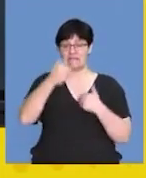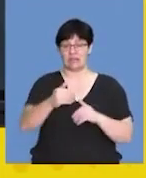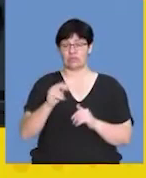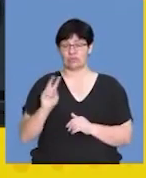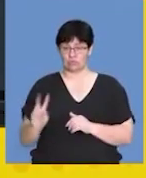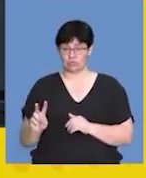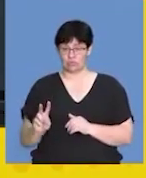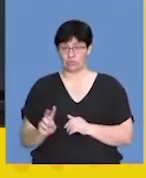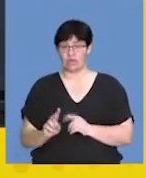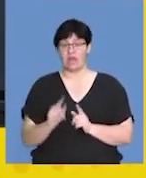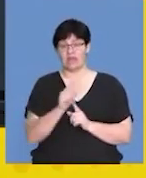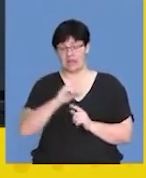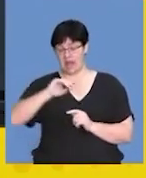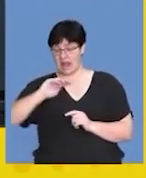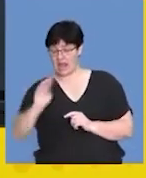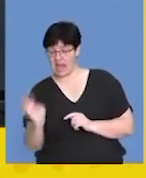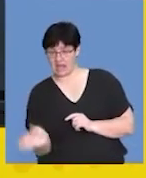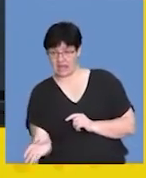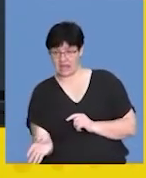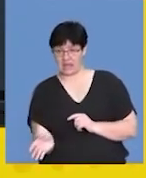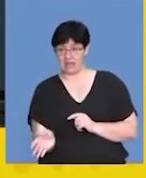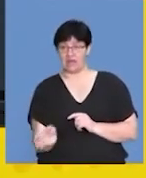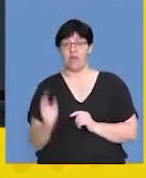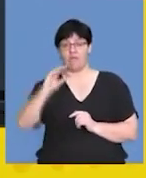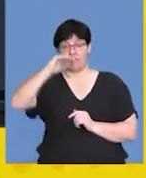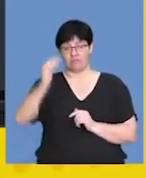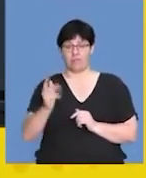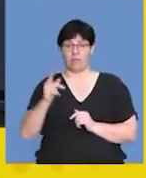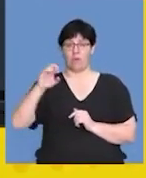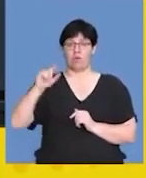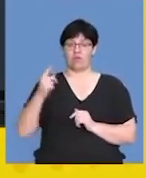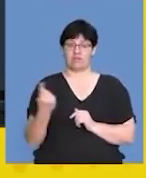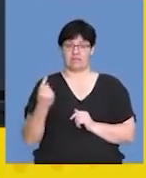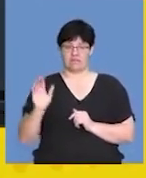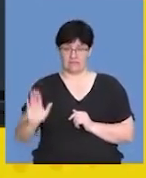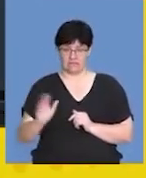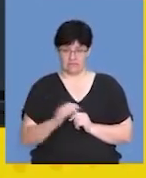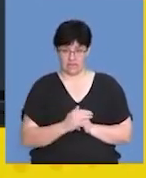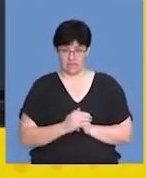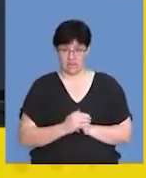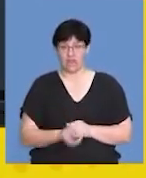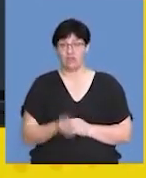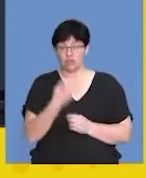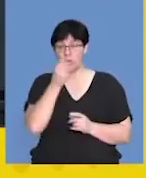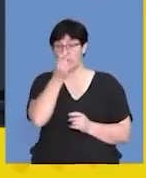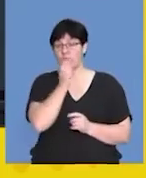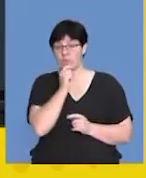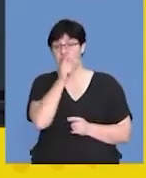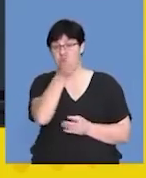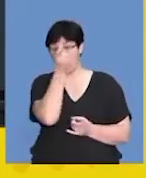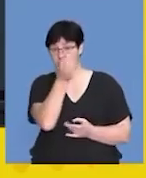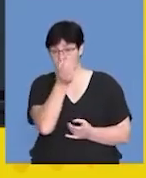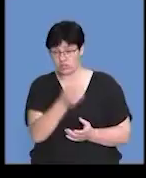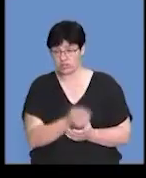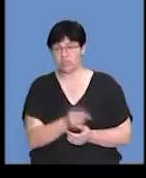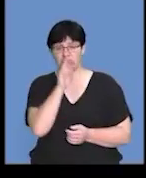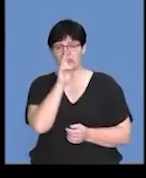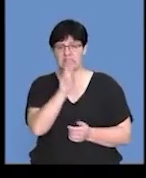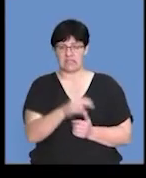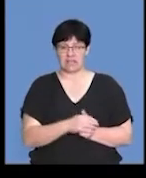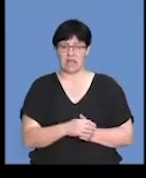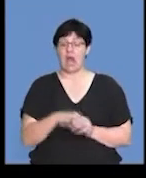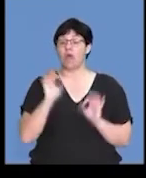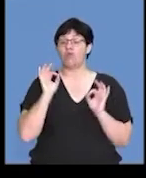chromatids aligning themselves along the poles of the cell. So, using that information, let's see. So, for me, the